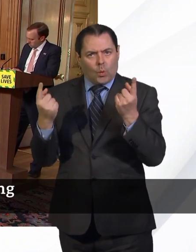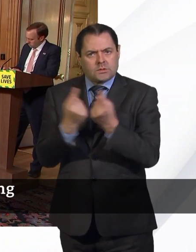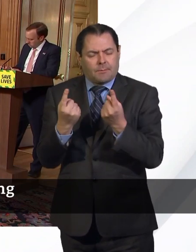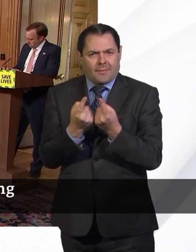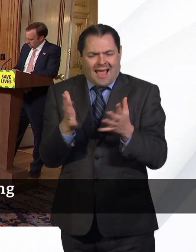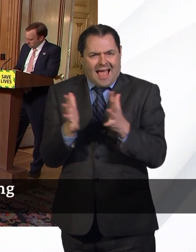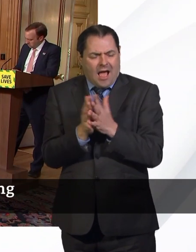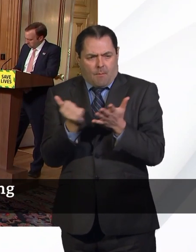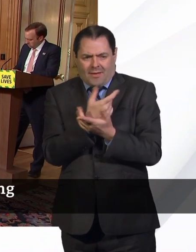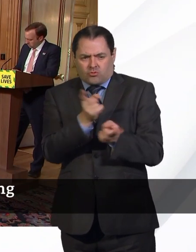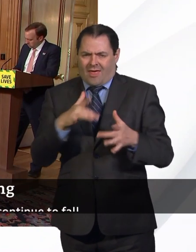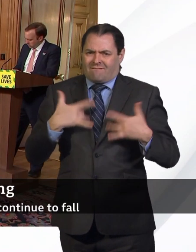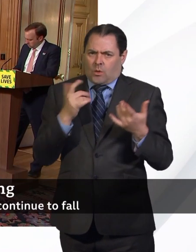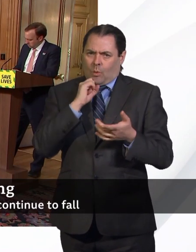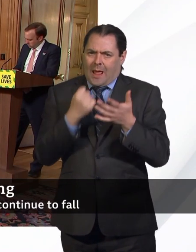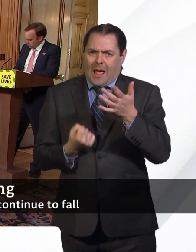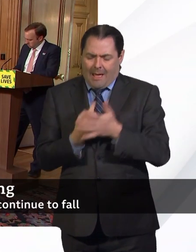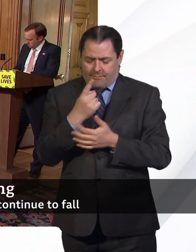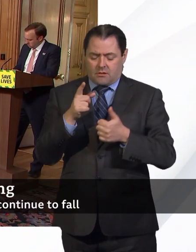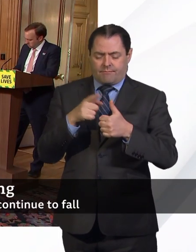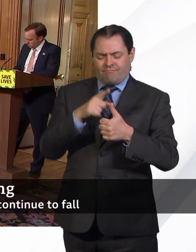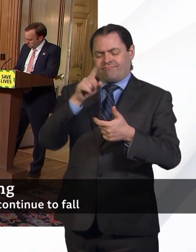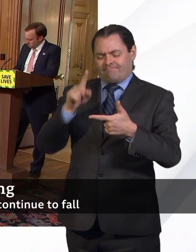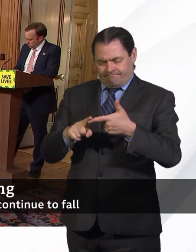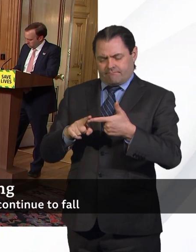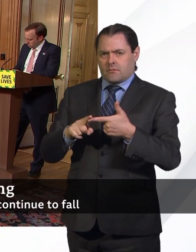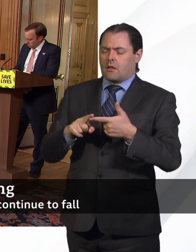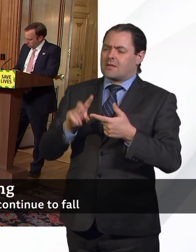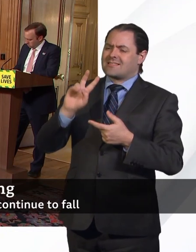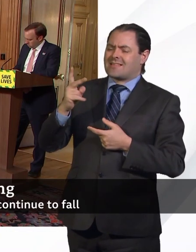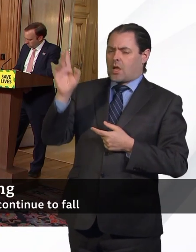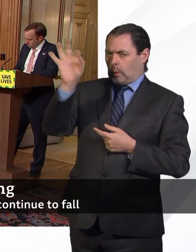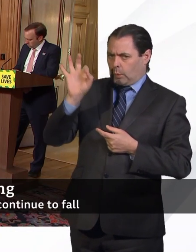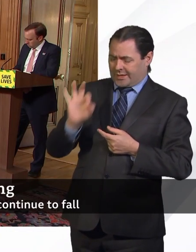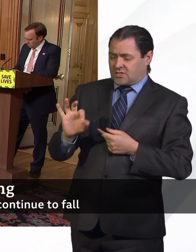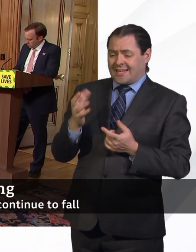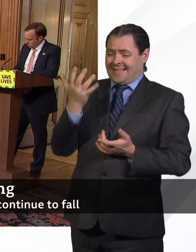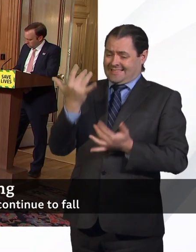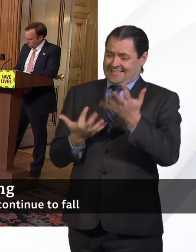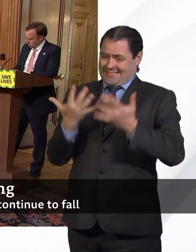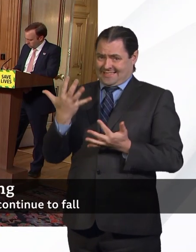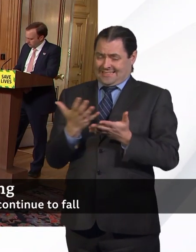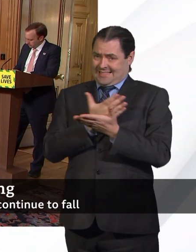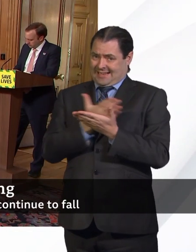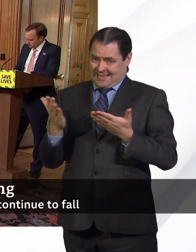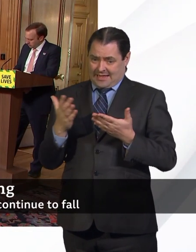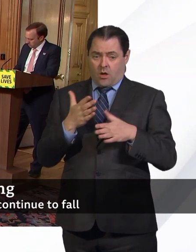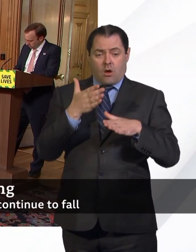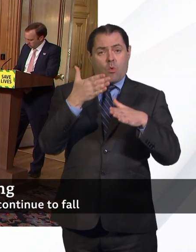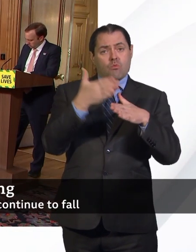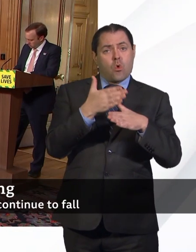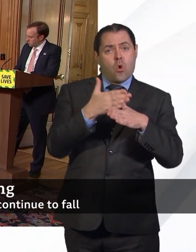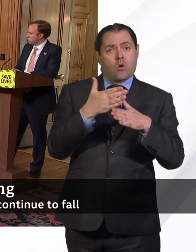ask, as you know, the statistics show a clear link between the people working in public